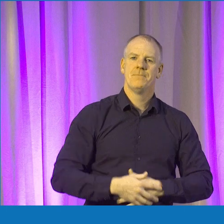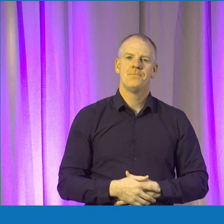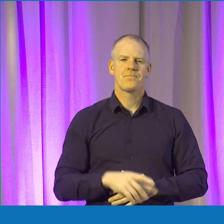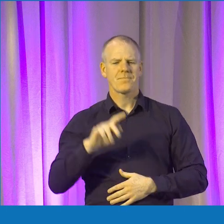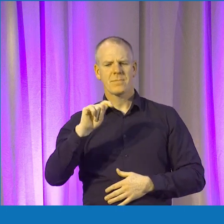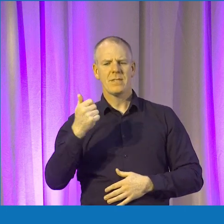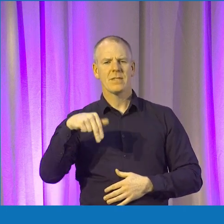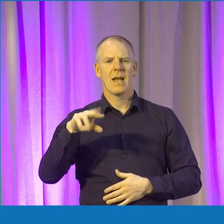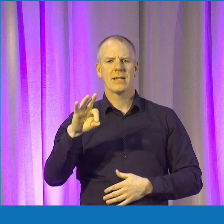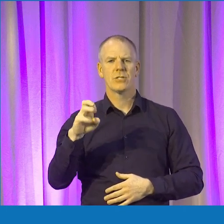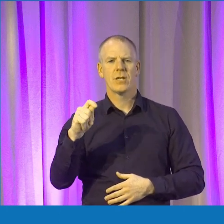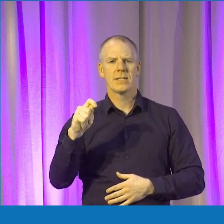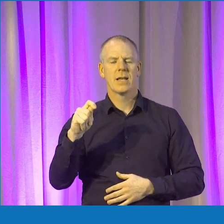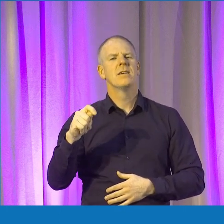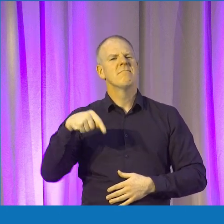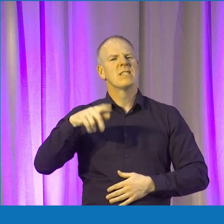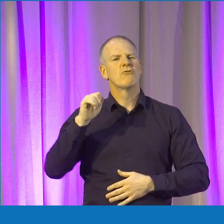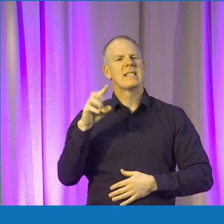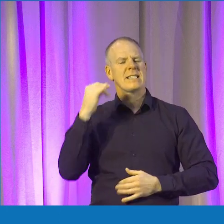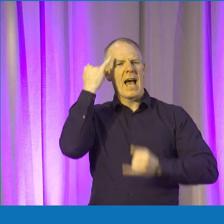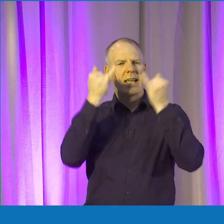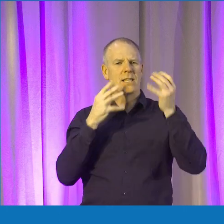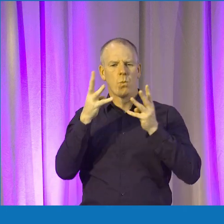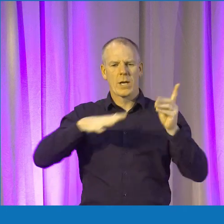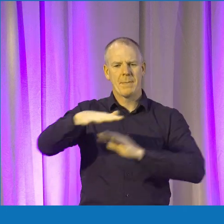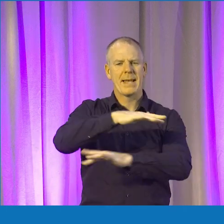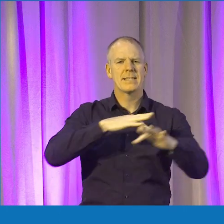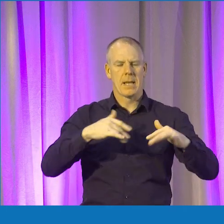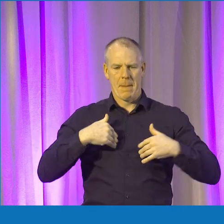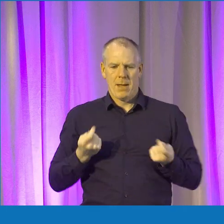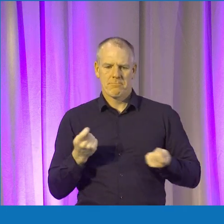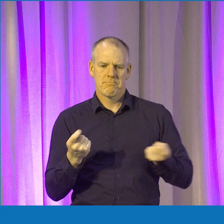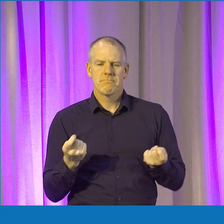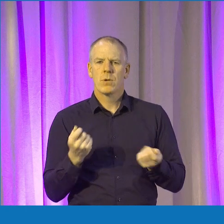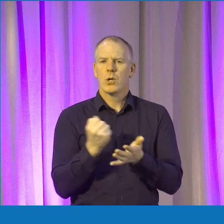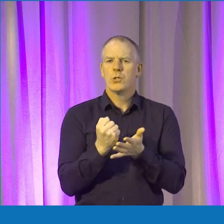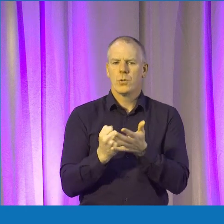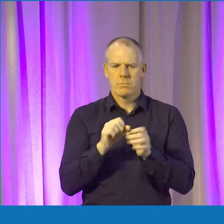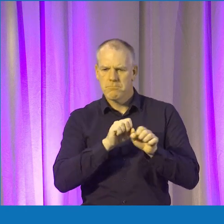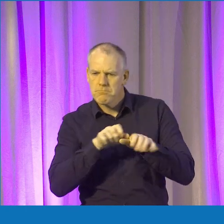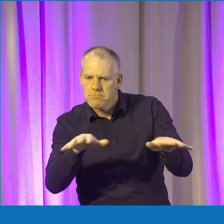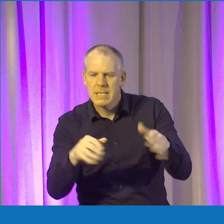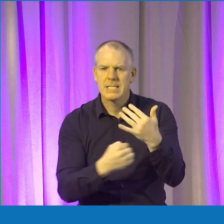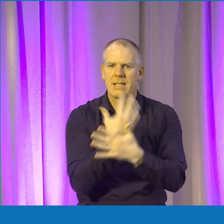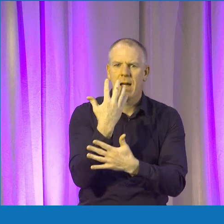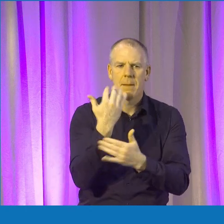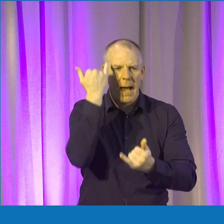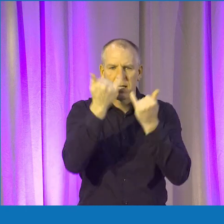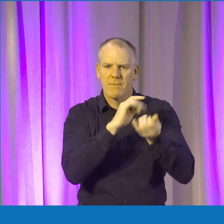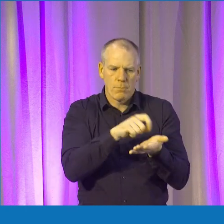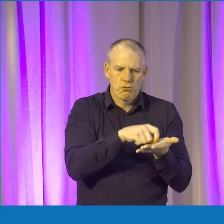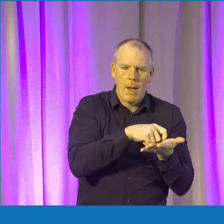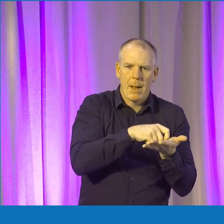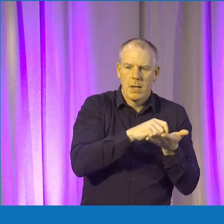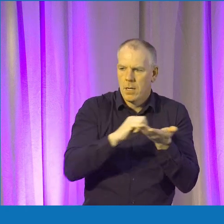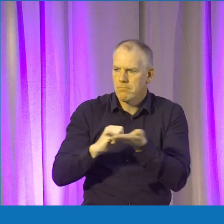Tangent is Trinity's ideas workspace. So where we operate and where I operate specifically is helping students develop ideas from a scribble on a napkin all